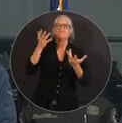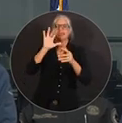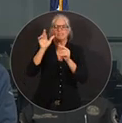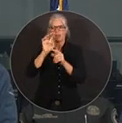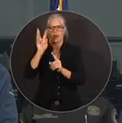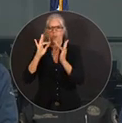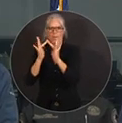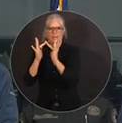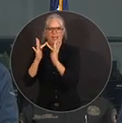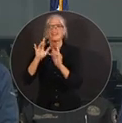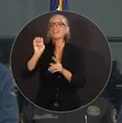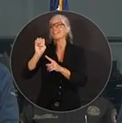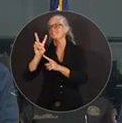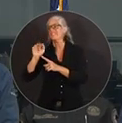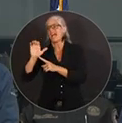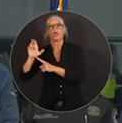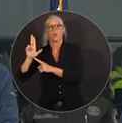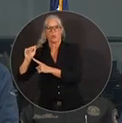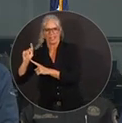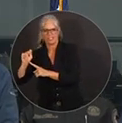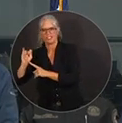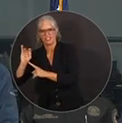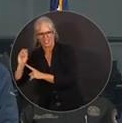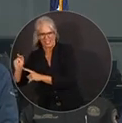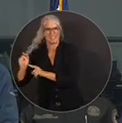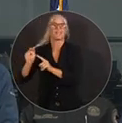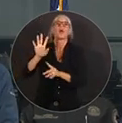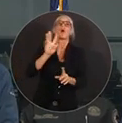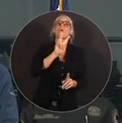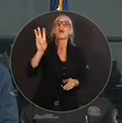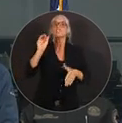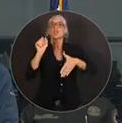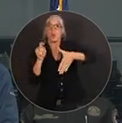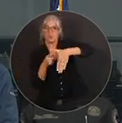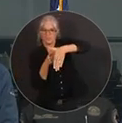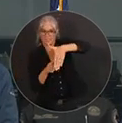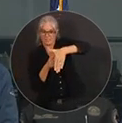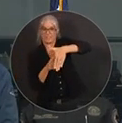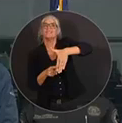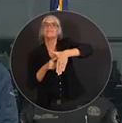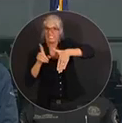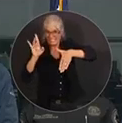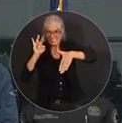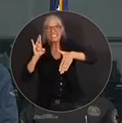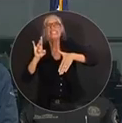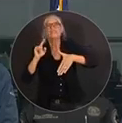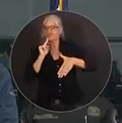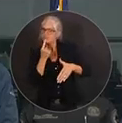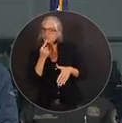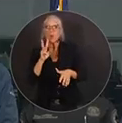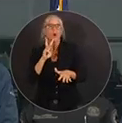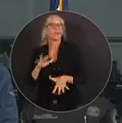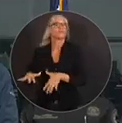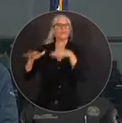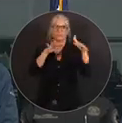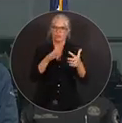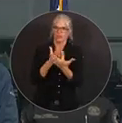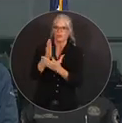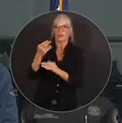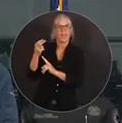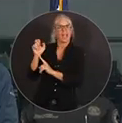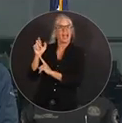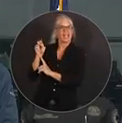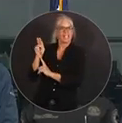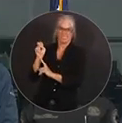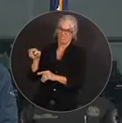a lot of the places on the west coast of Florida that did receive significant storm surge for Hurricane Helene is projected to have even